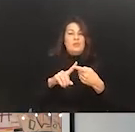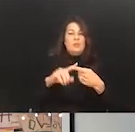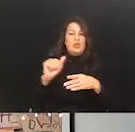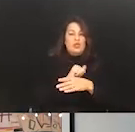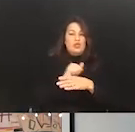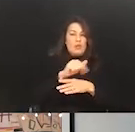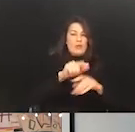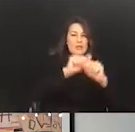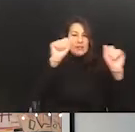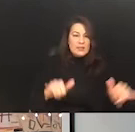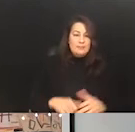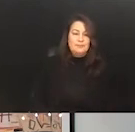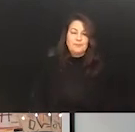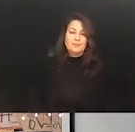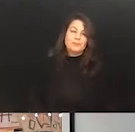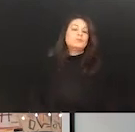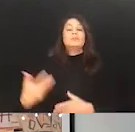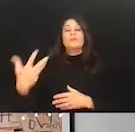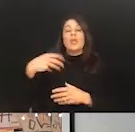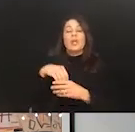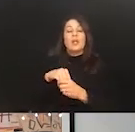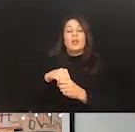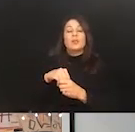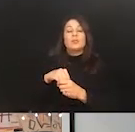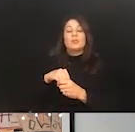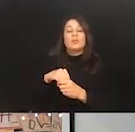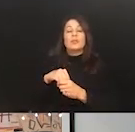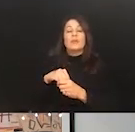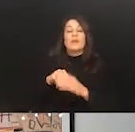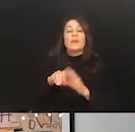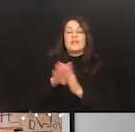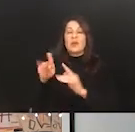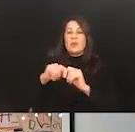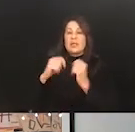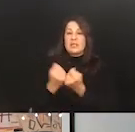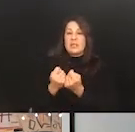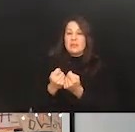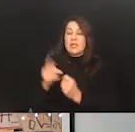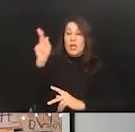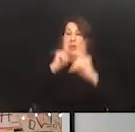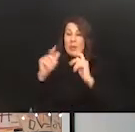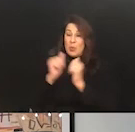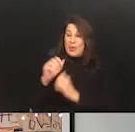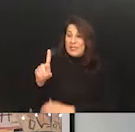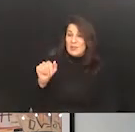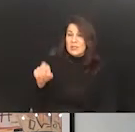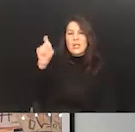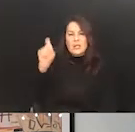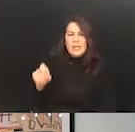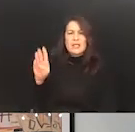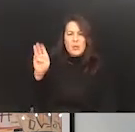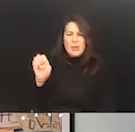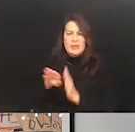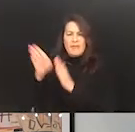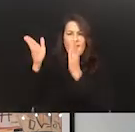Inclusive development teams, I've mentioned a number of times, you know, people with disabilities need to actually be developers of some of this AI, and at the